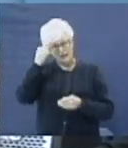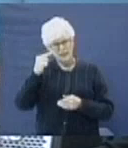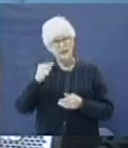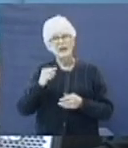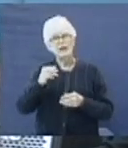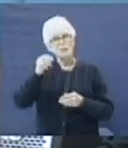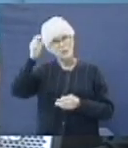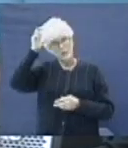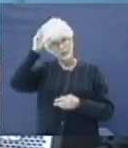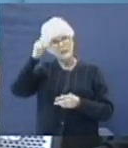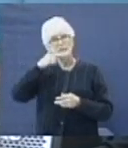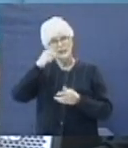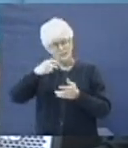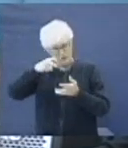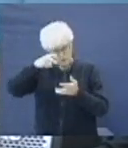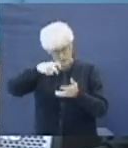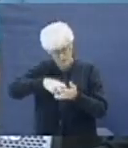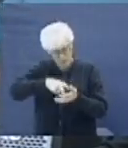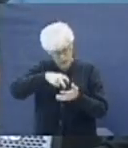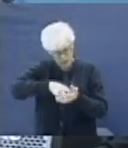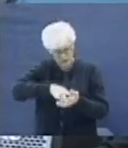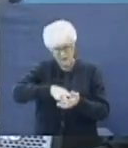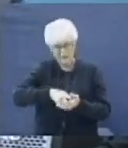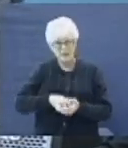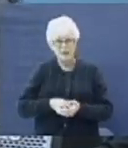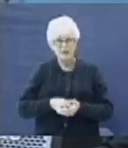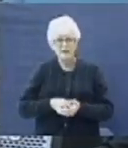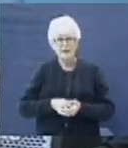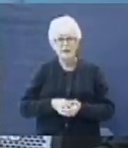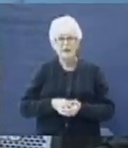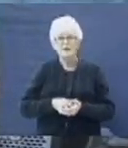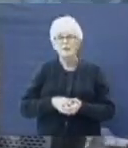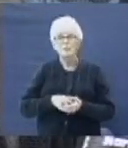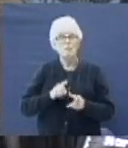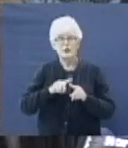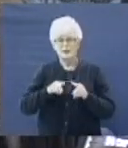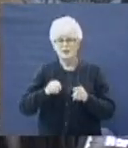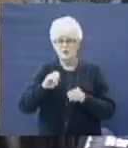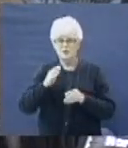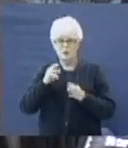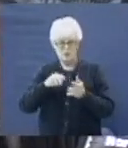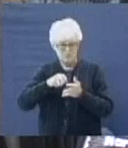down upon the ground. Watch this. And he worshipped.